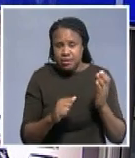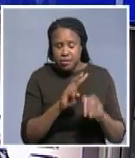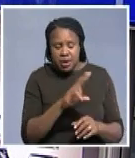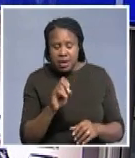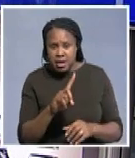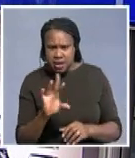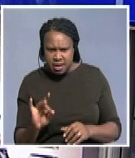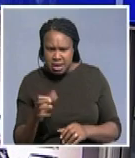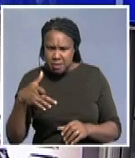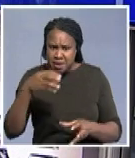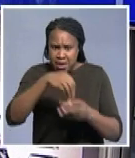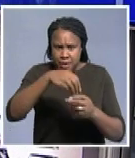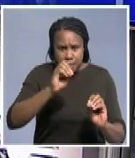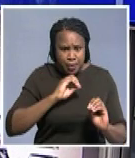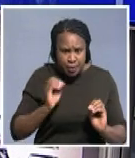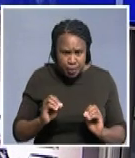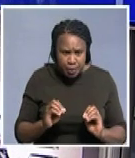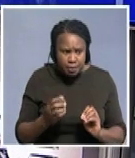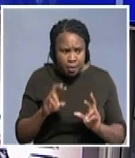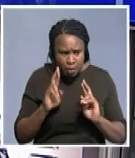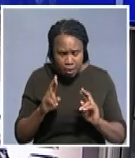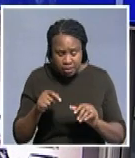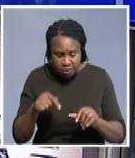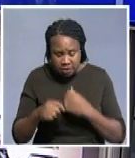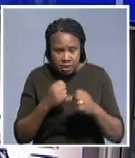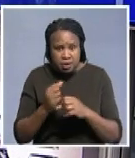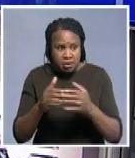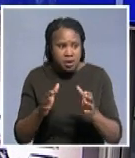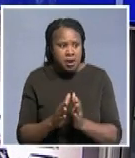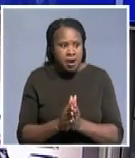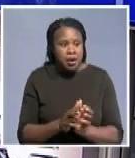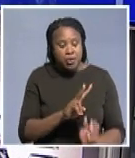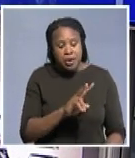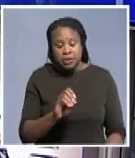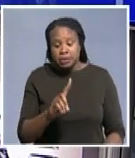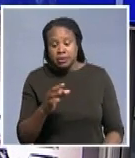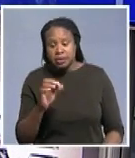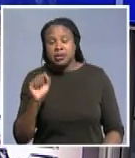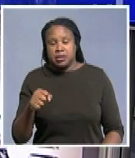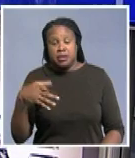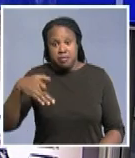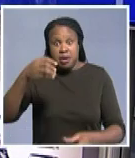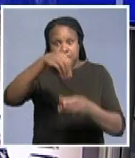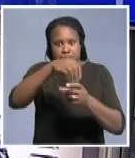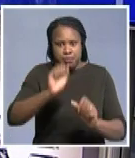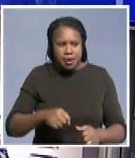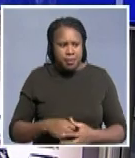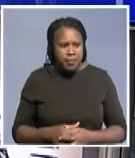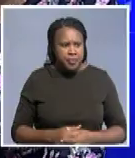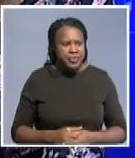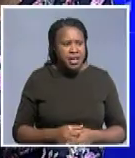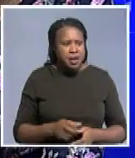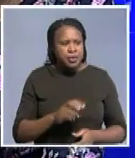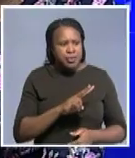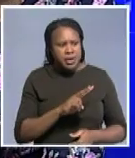part of it but hopefully part of it as of this year they're joining the 2019 actually in 2018 this edition we